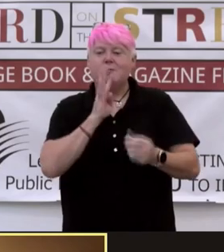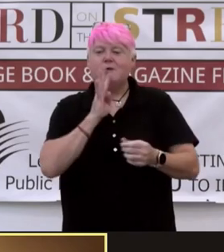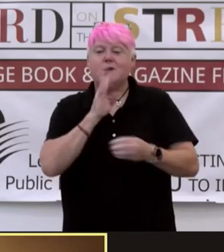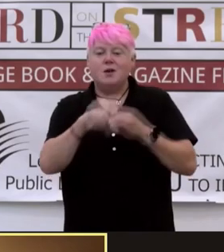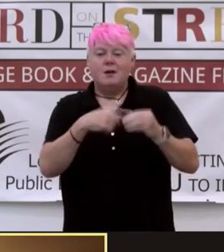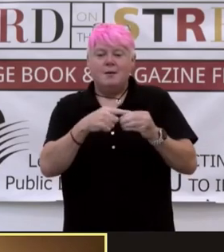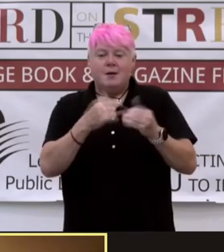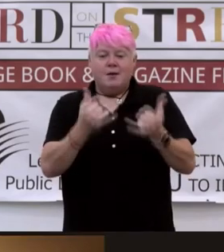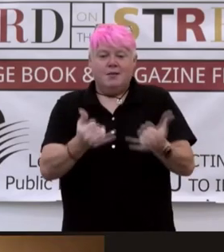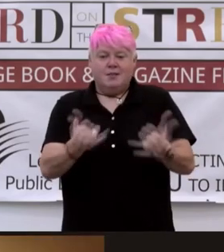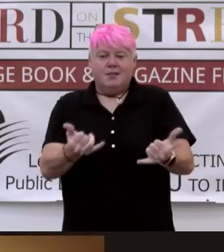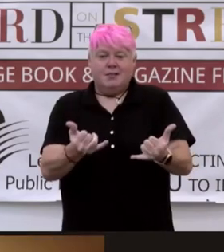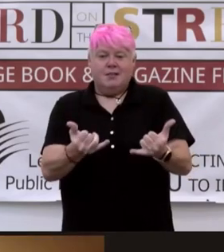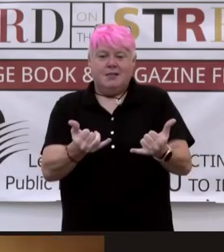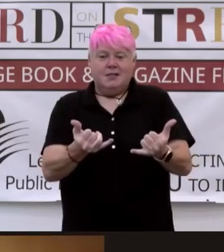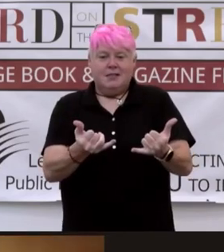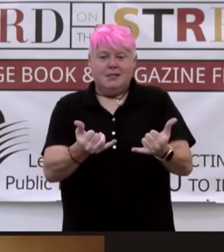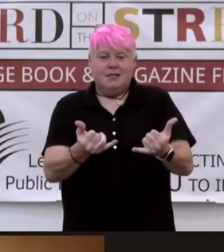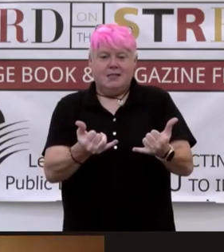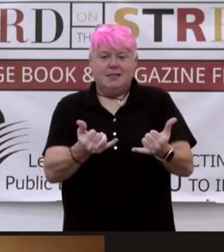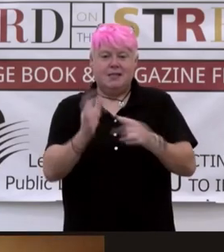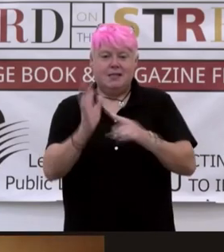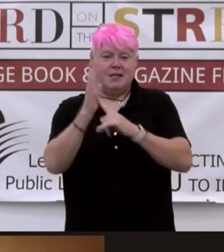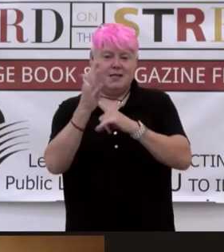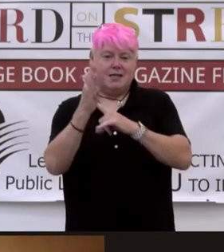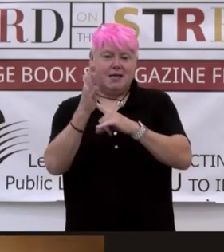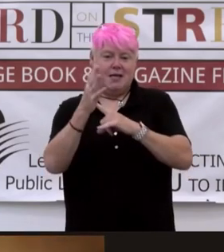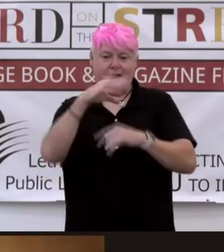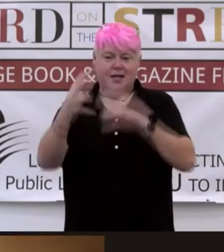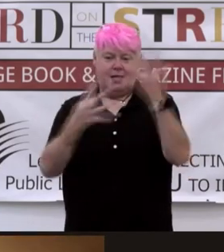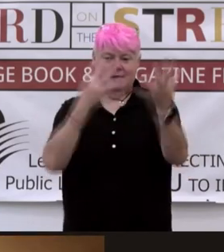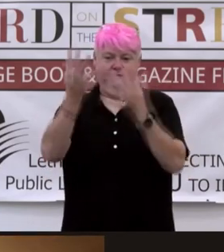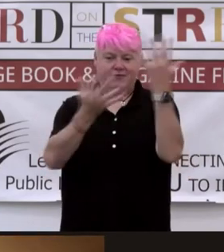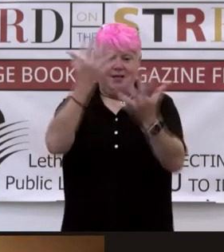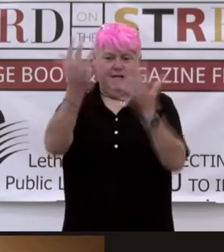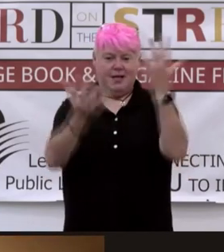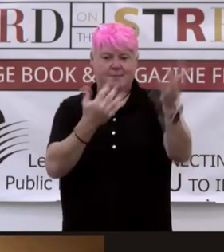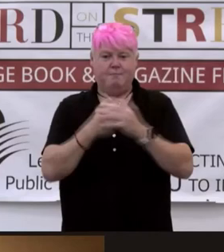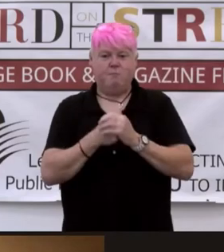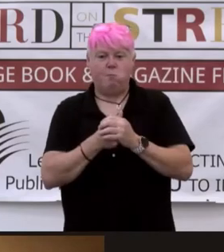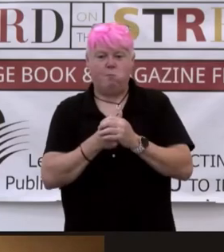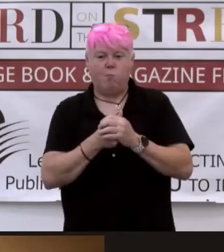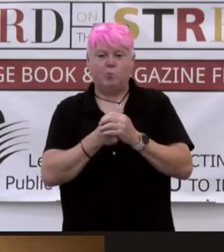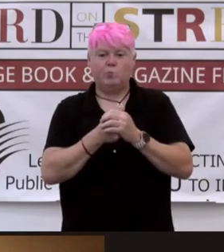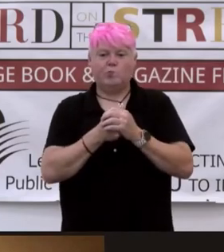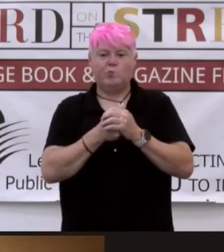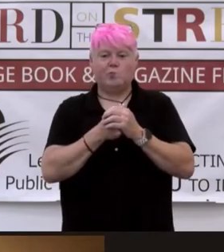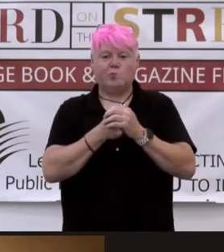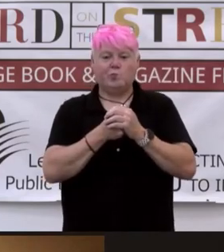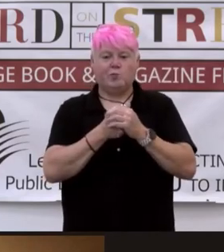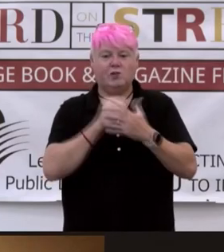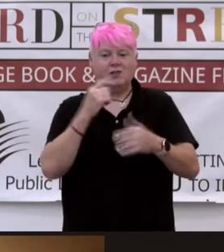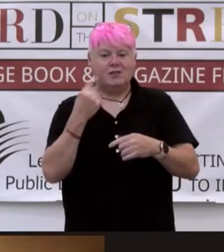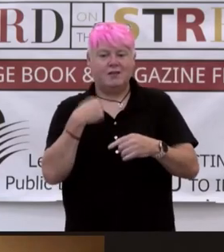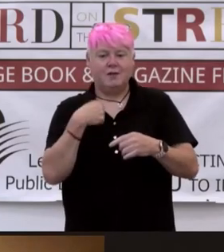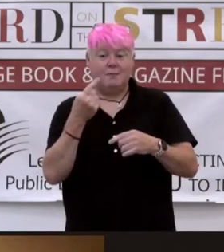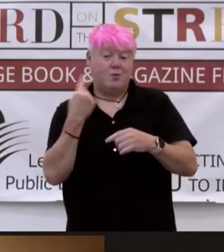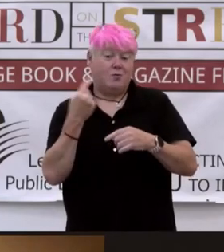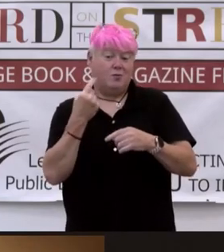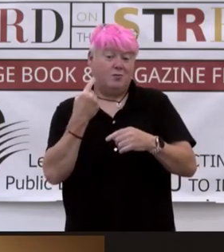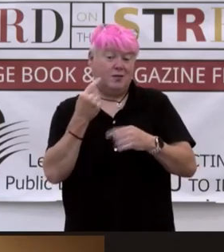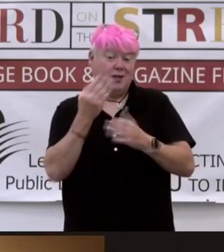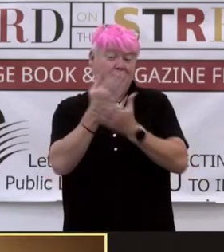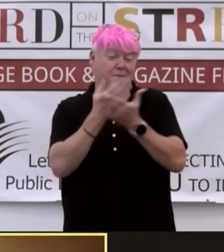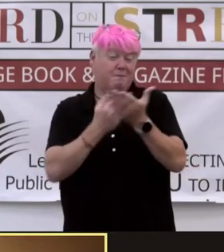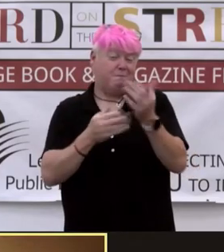is this one, The Candle and the Flame, which is a fantastic book, though I'm only about halfway through.